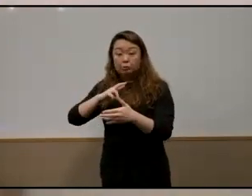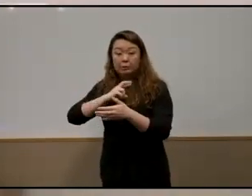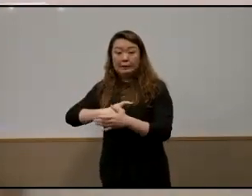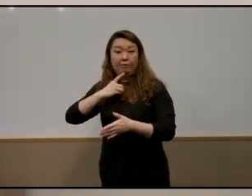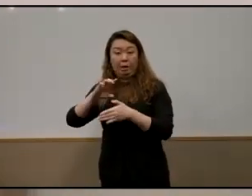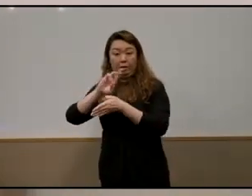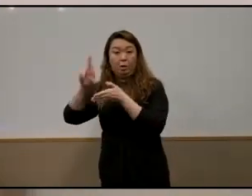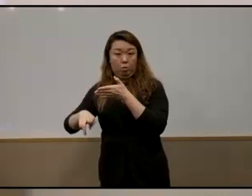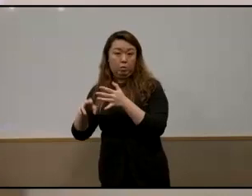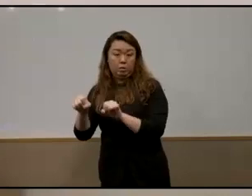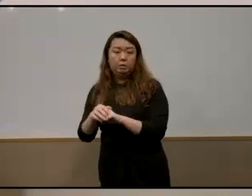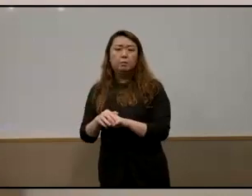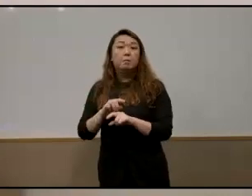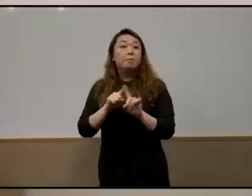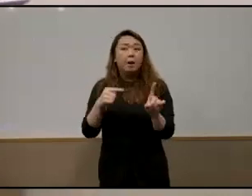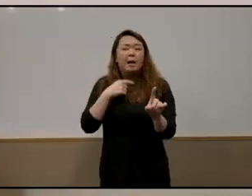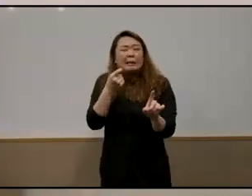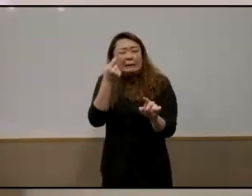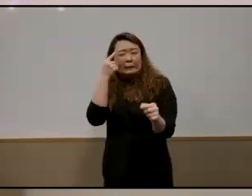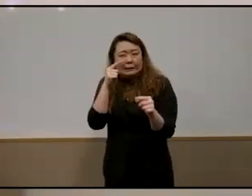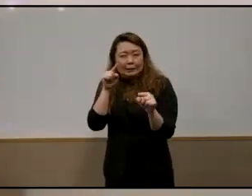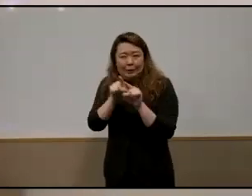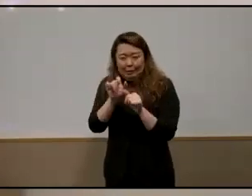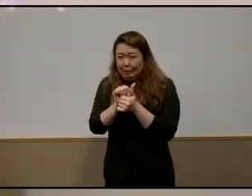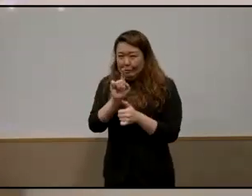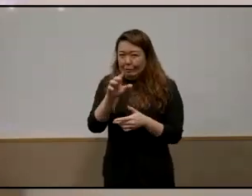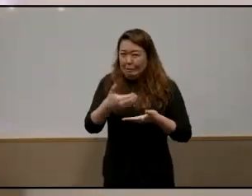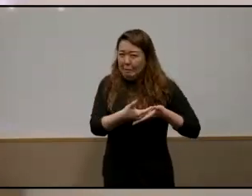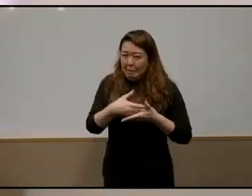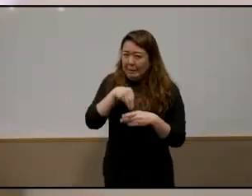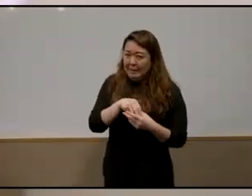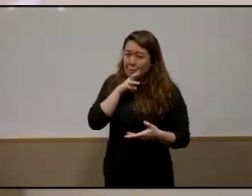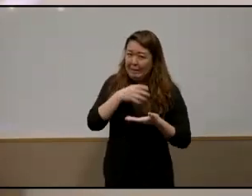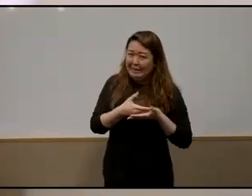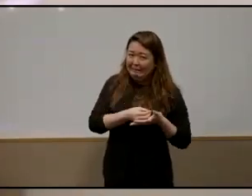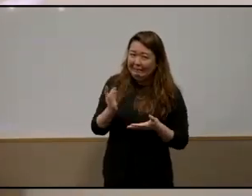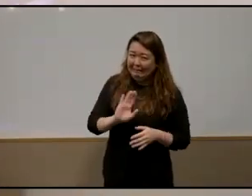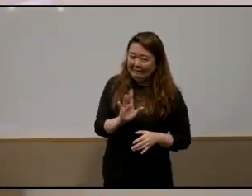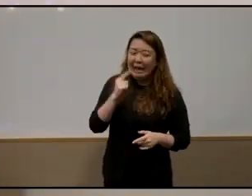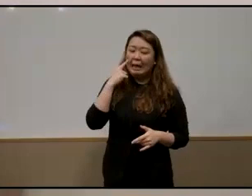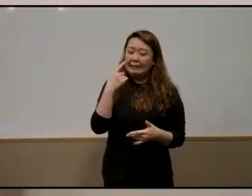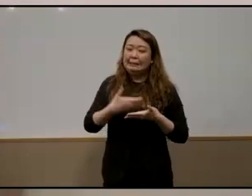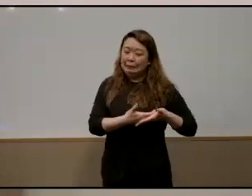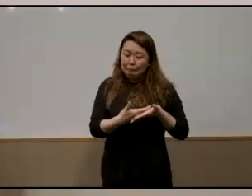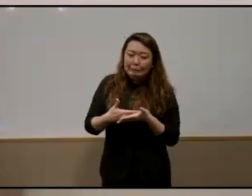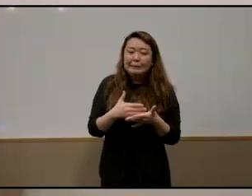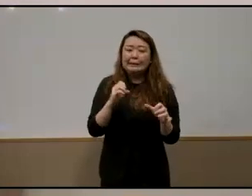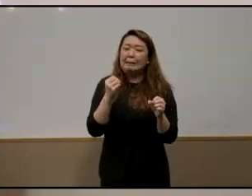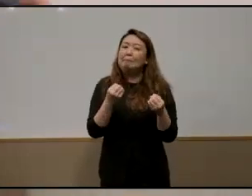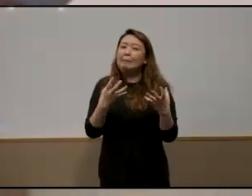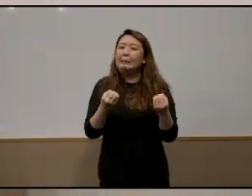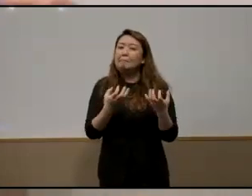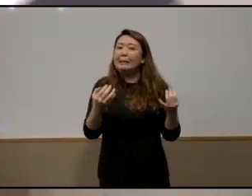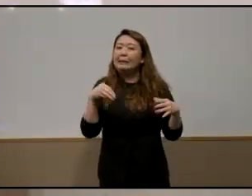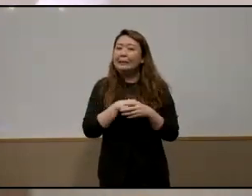i don't quite agree with you about the the baby in the bathwater though because i think the baby has produced a lot of things in the bathwater that